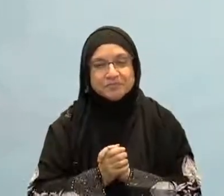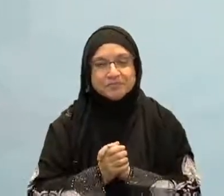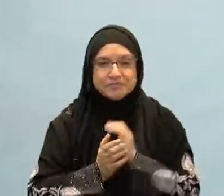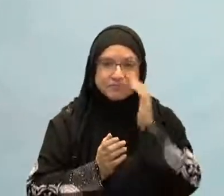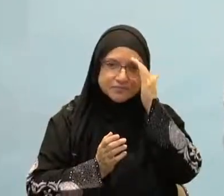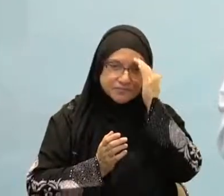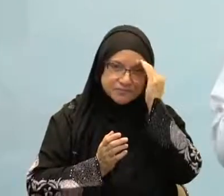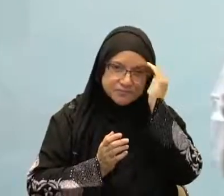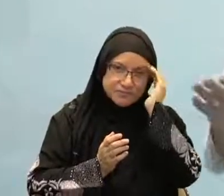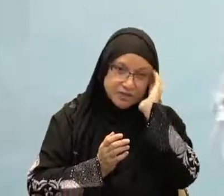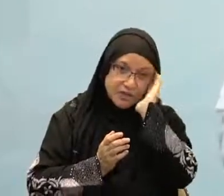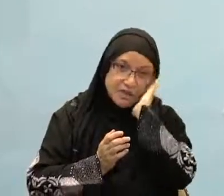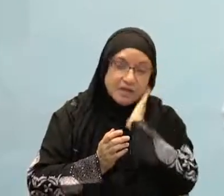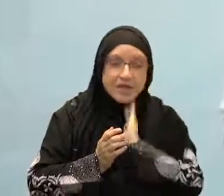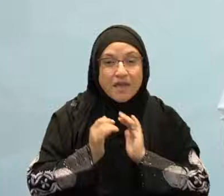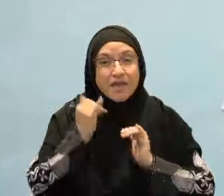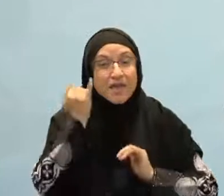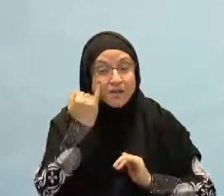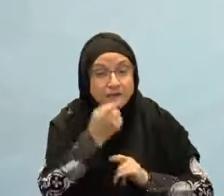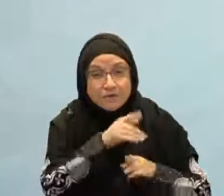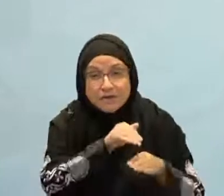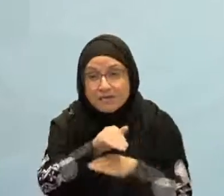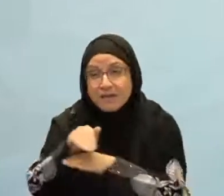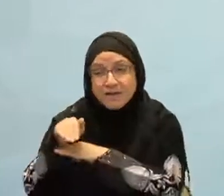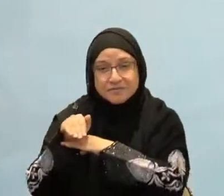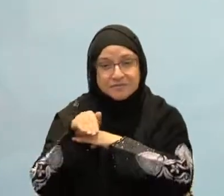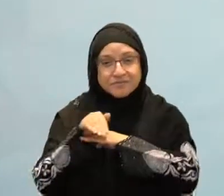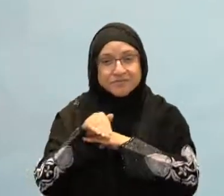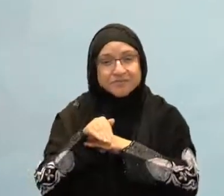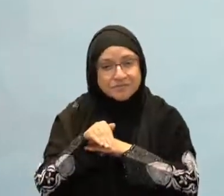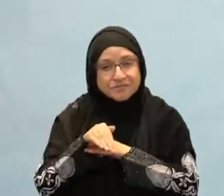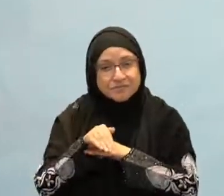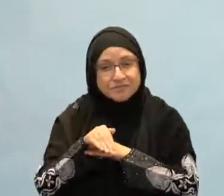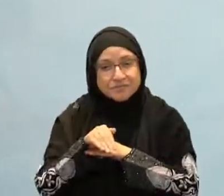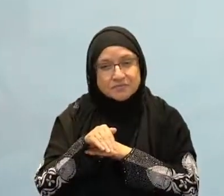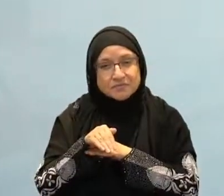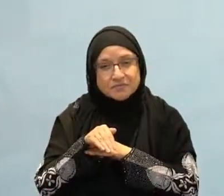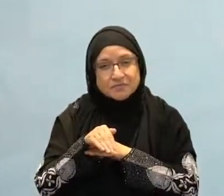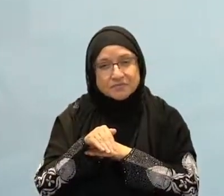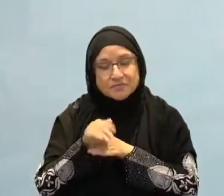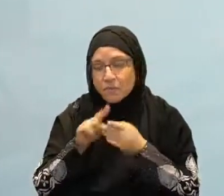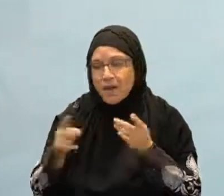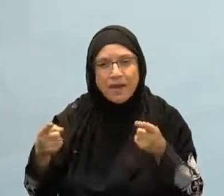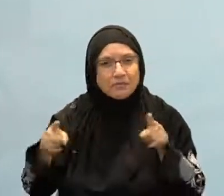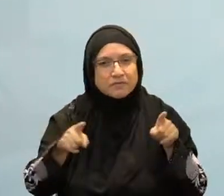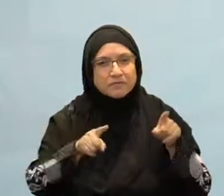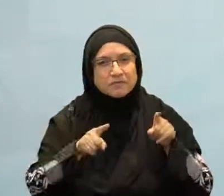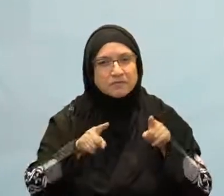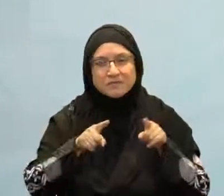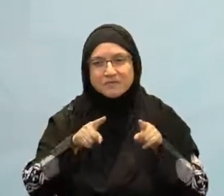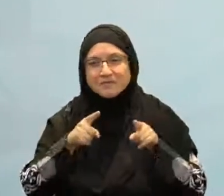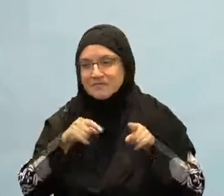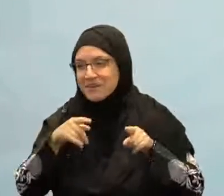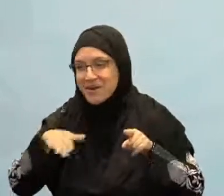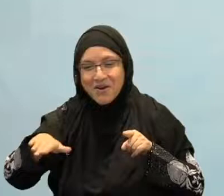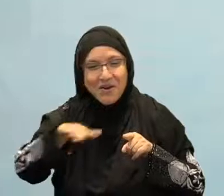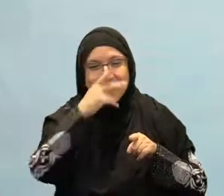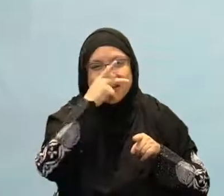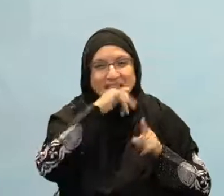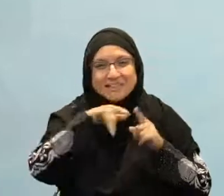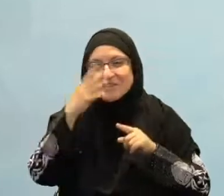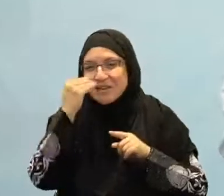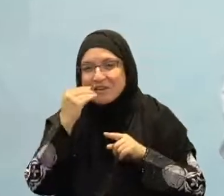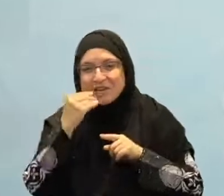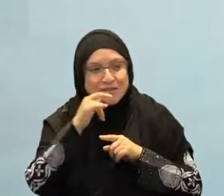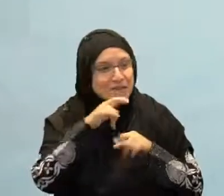can create the scene, set the scene. The kids are most likely sleeping. They should be sleeping at that time. It's just you and Allah subhanahu